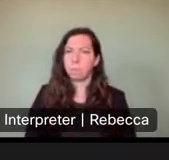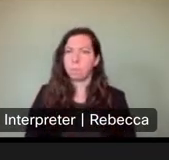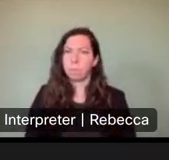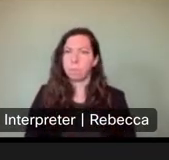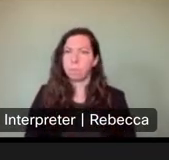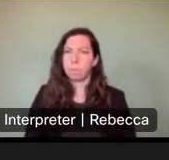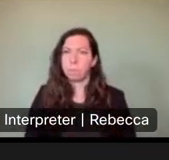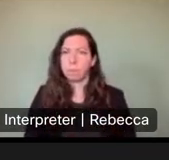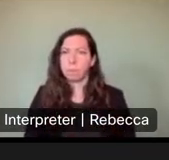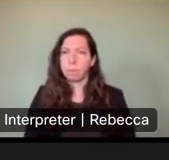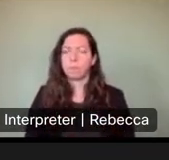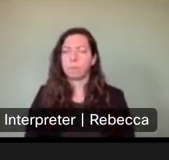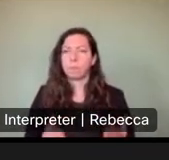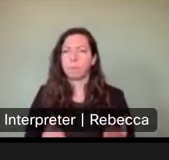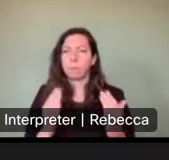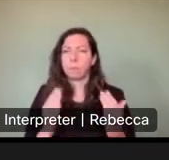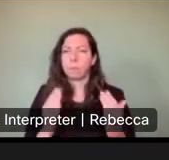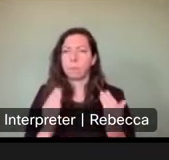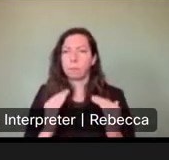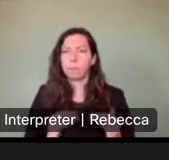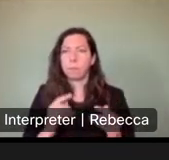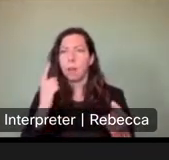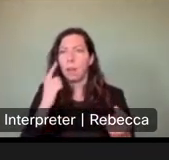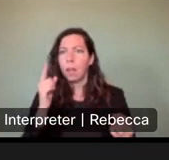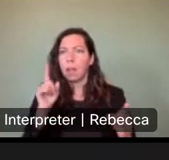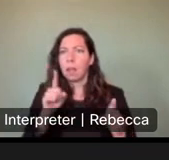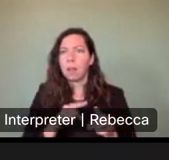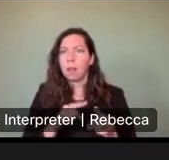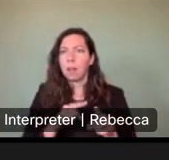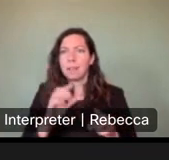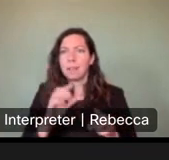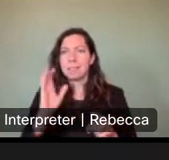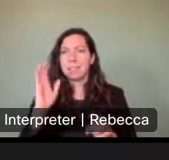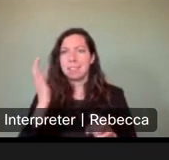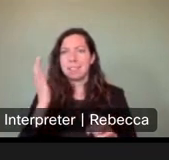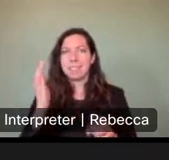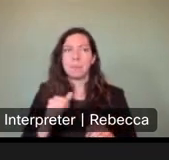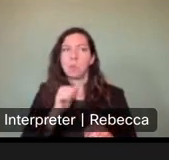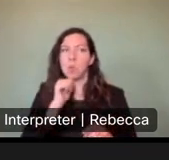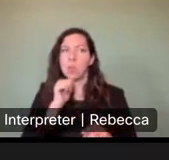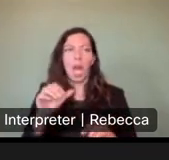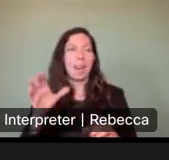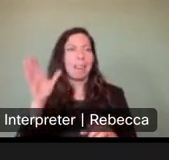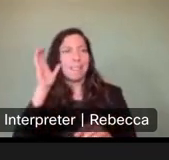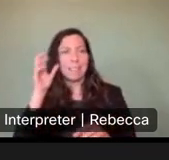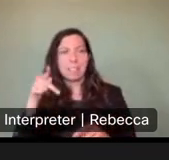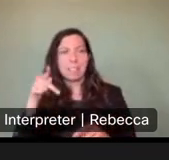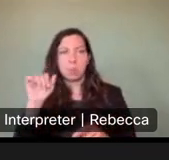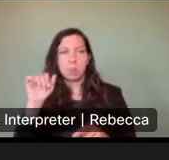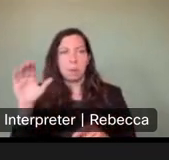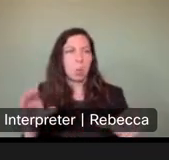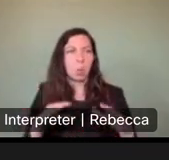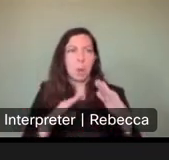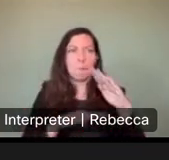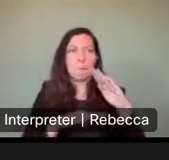Um, and Kyle, I agree the screams of let's do the bare minimum and not listen to what the public has to say. Um, that's why